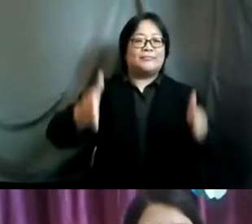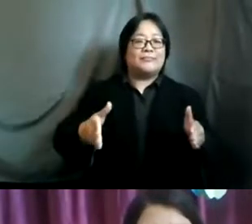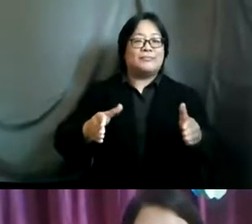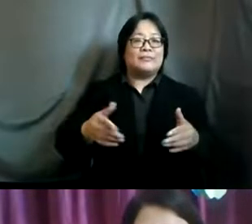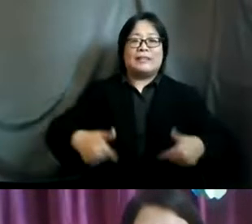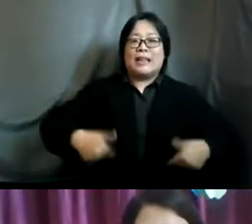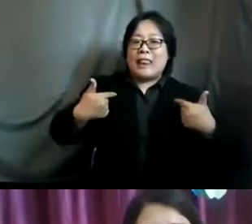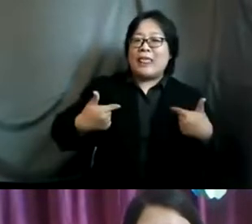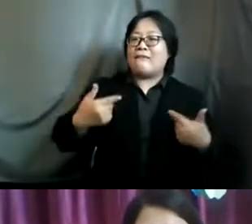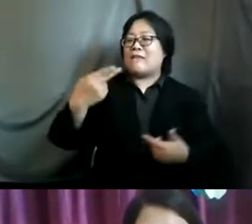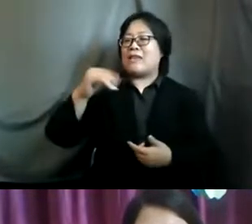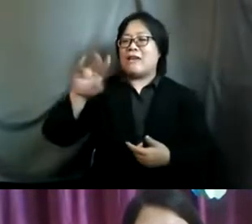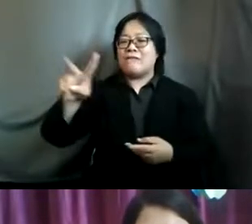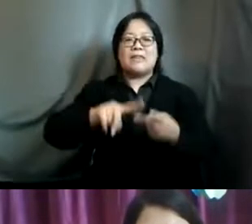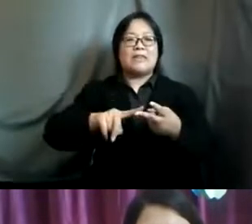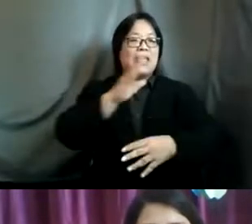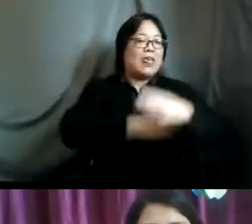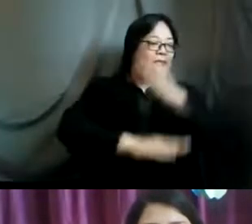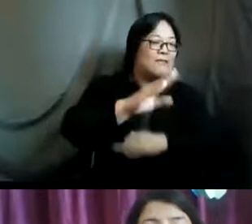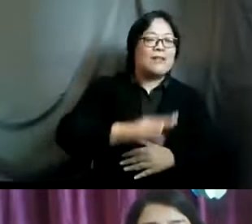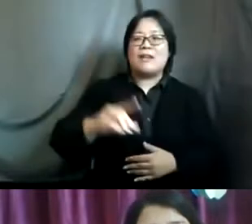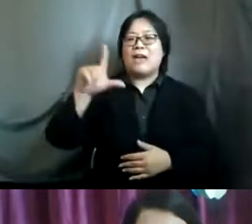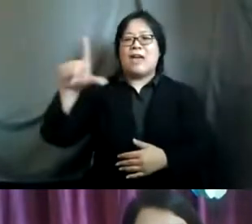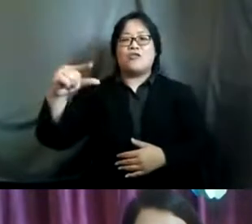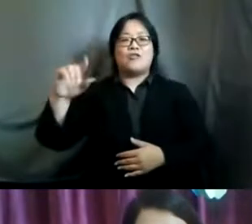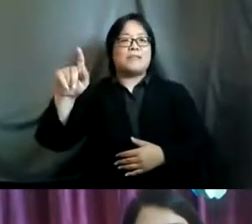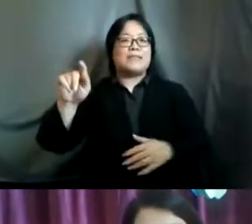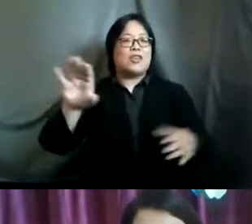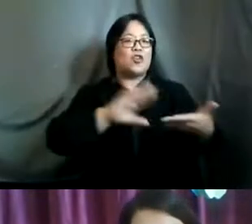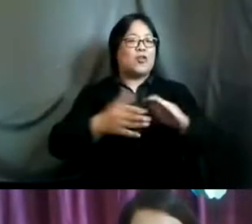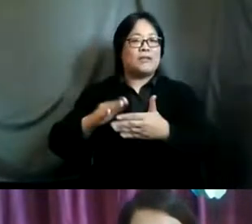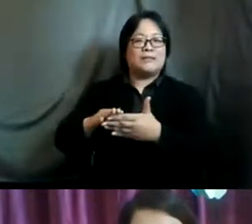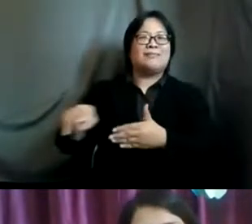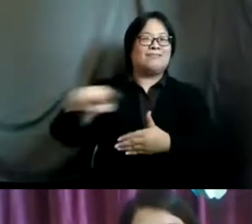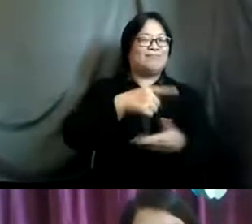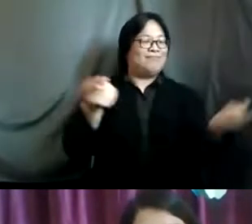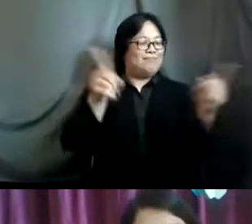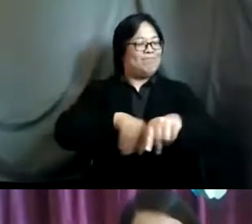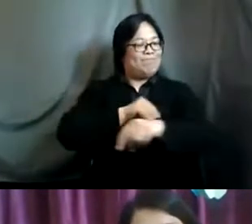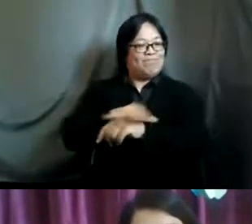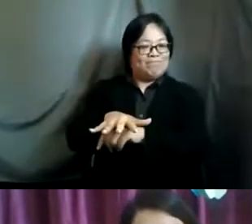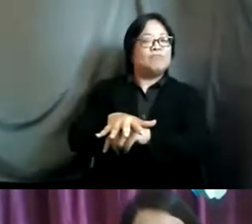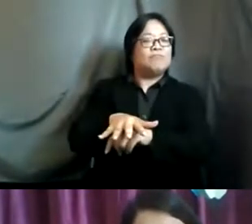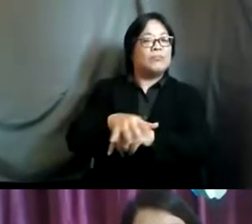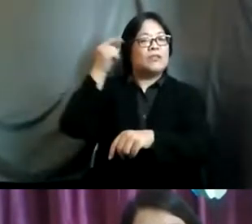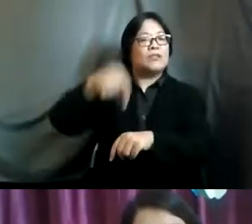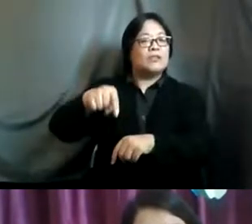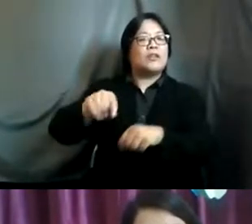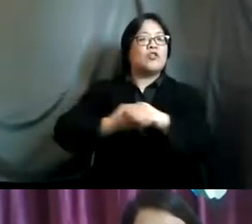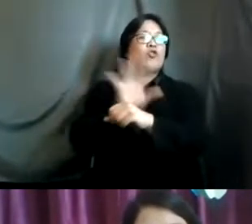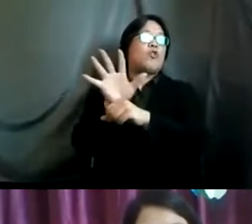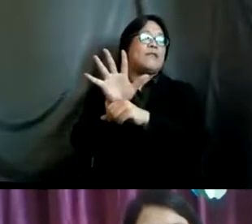and disability and lgbti communities they have been affected mostly because of this covid what that i